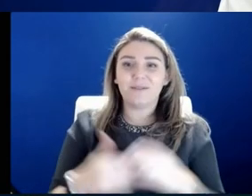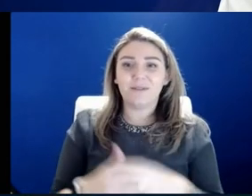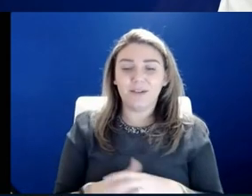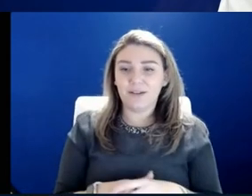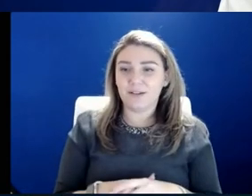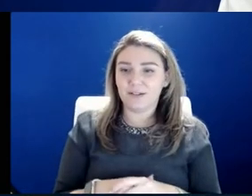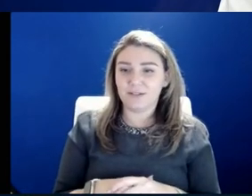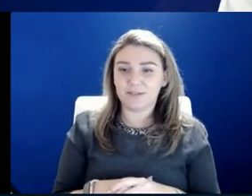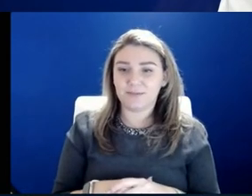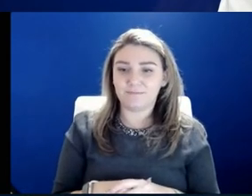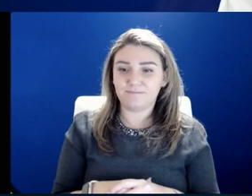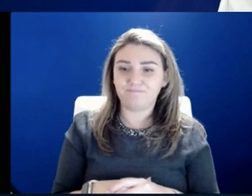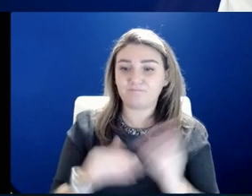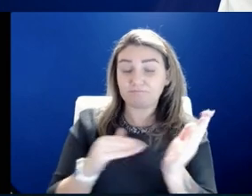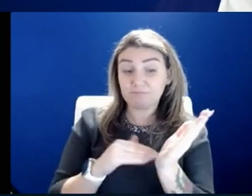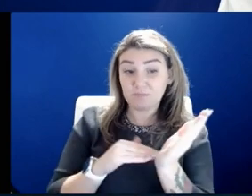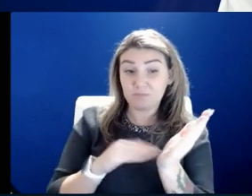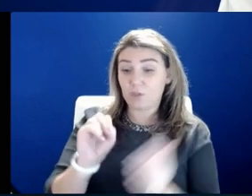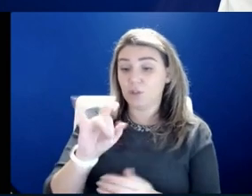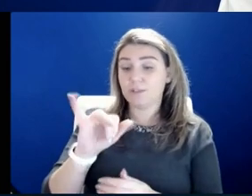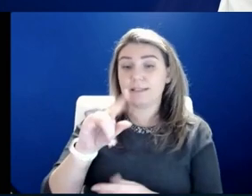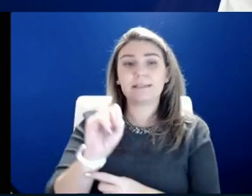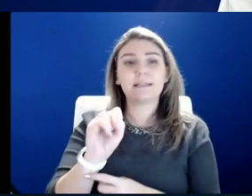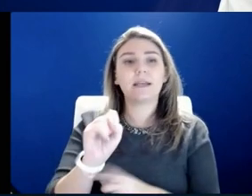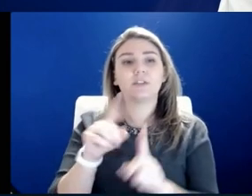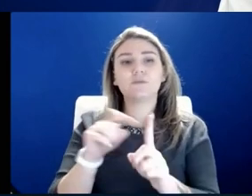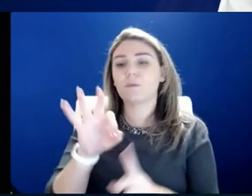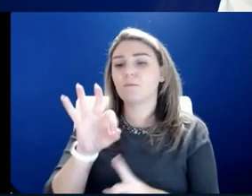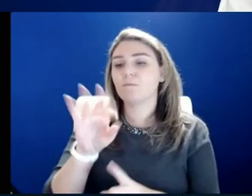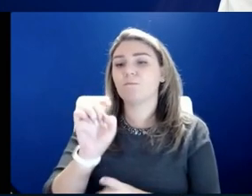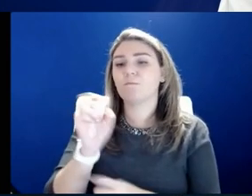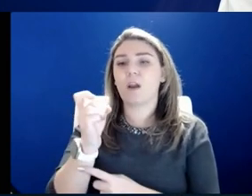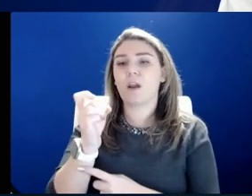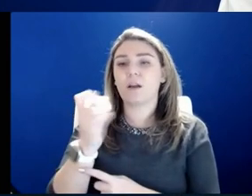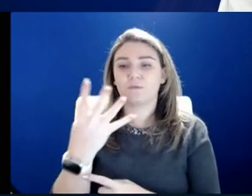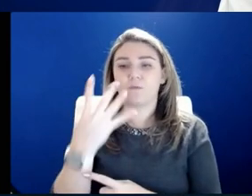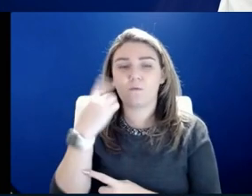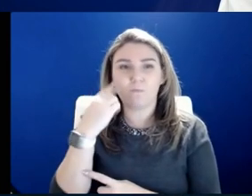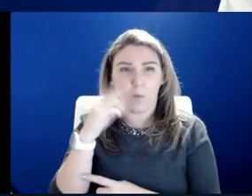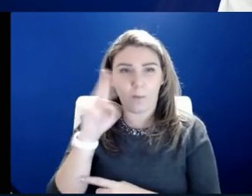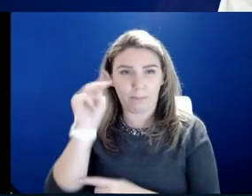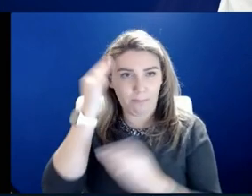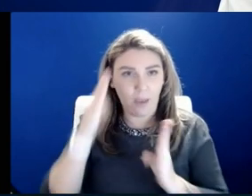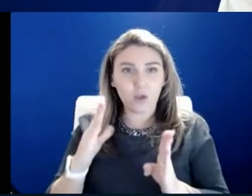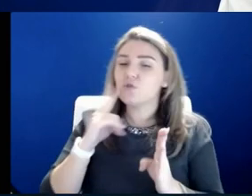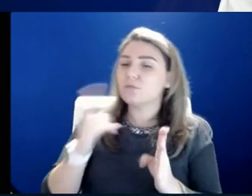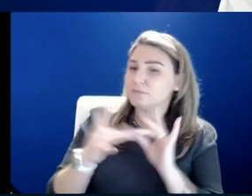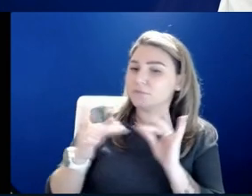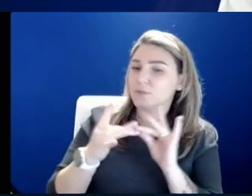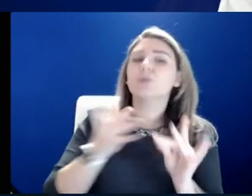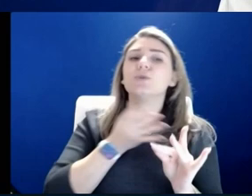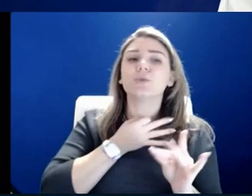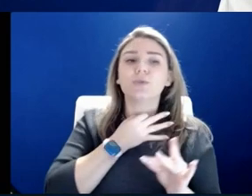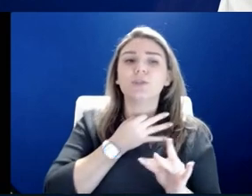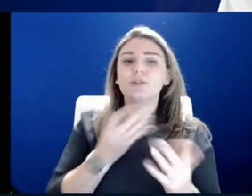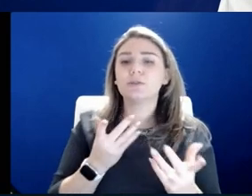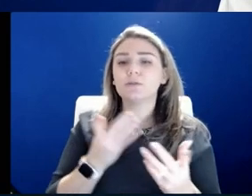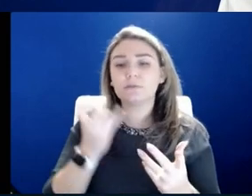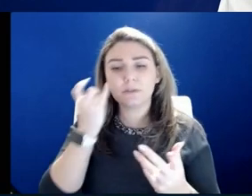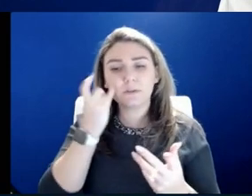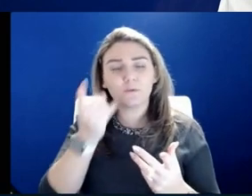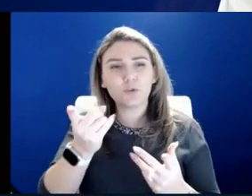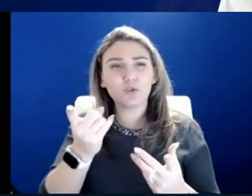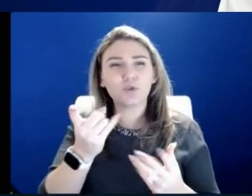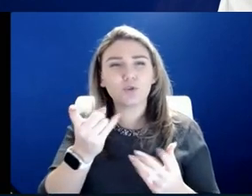Dr. Seitz, I have one from Fox 4 for Mayor Lucas, and you may have touched on this mayor, but just curious if you anticipate the city's mass